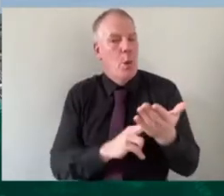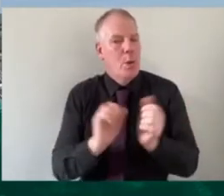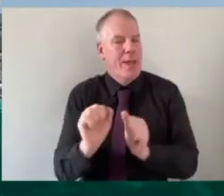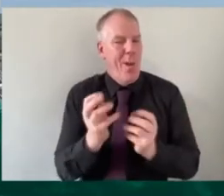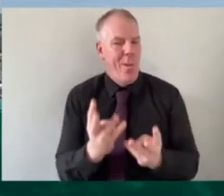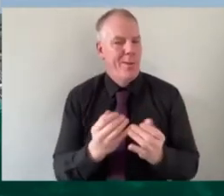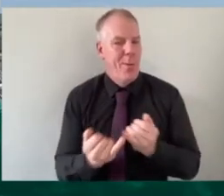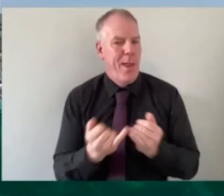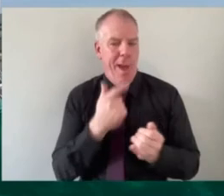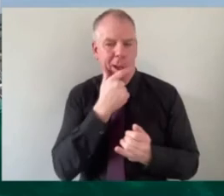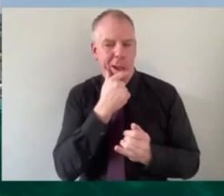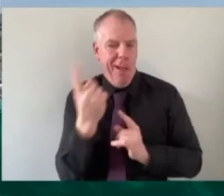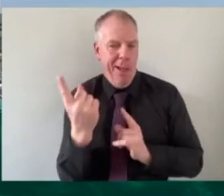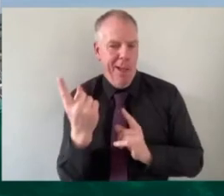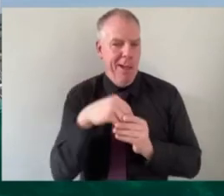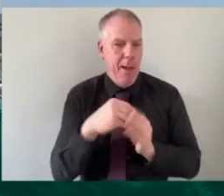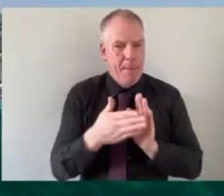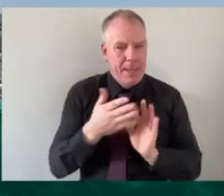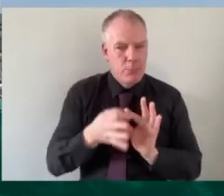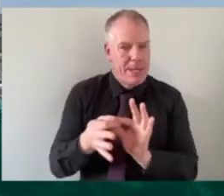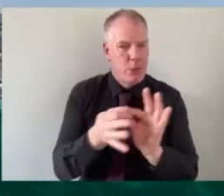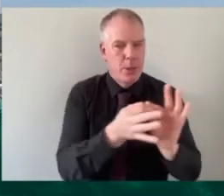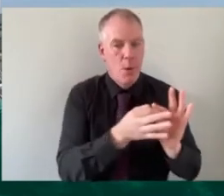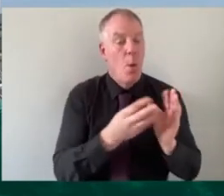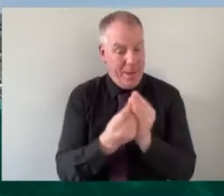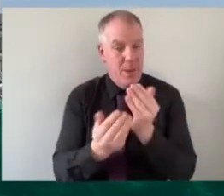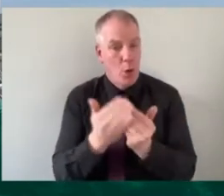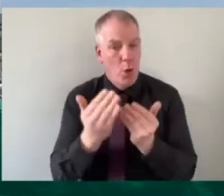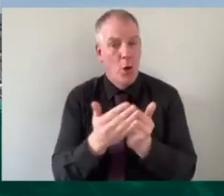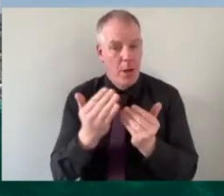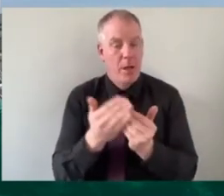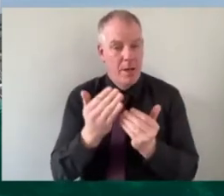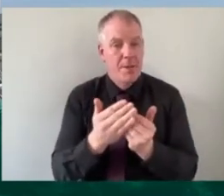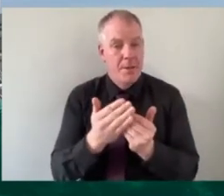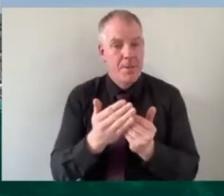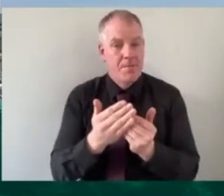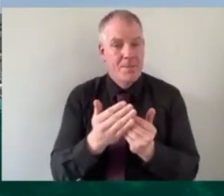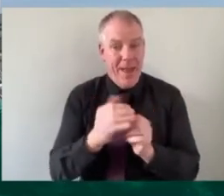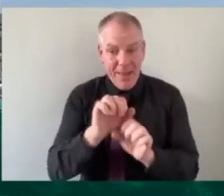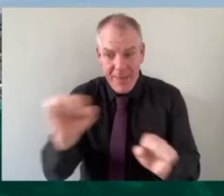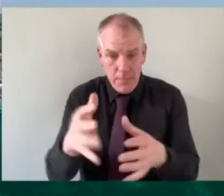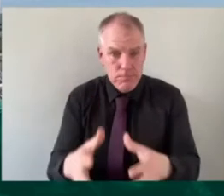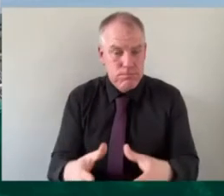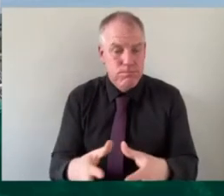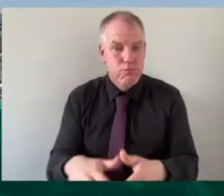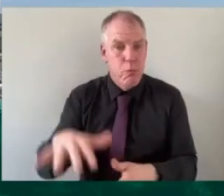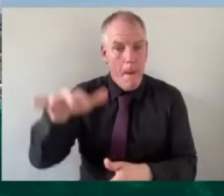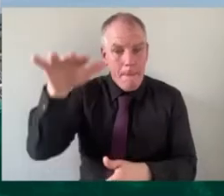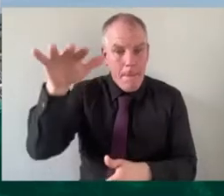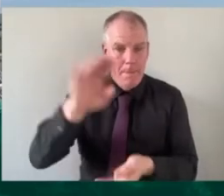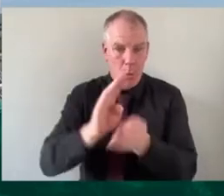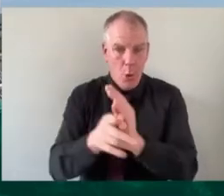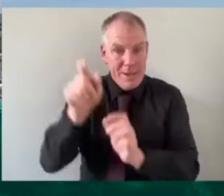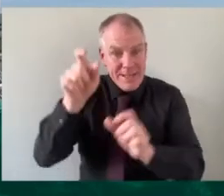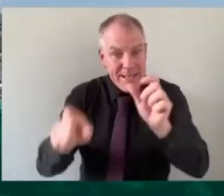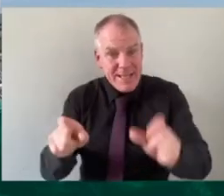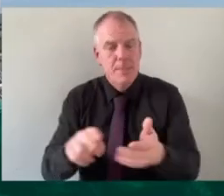and build on that and build those relationships with young people and and and and build them as people as citizens using sport